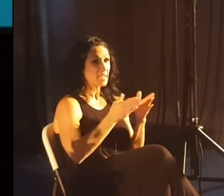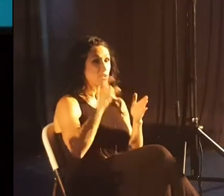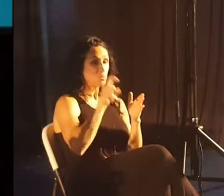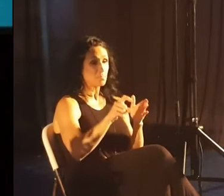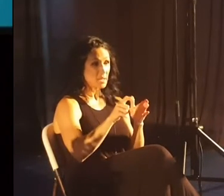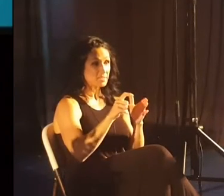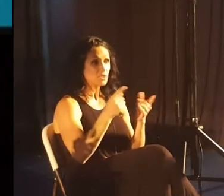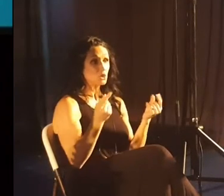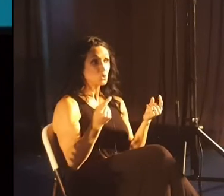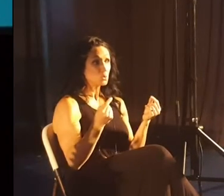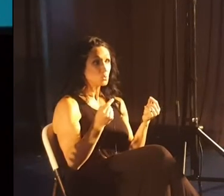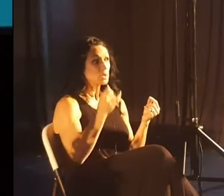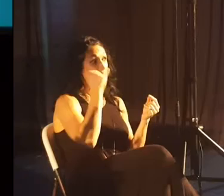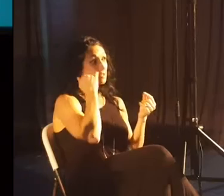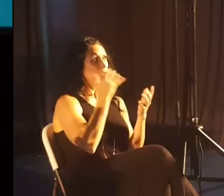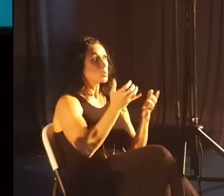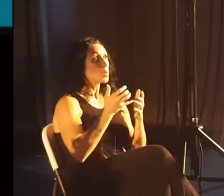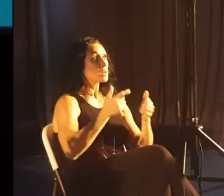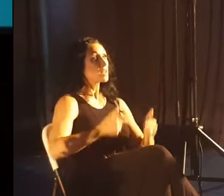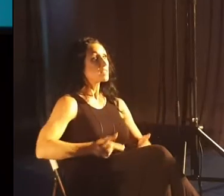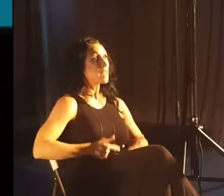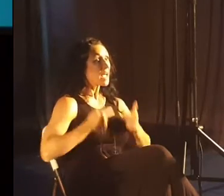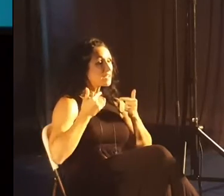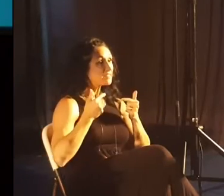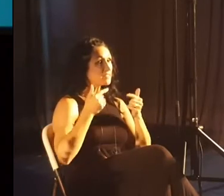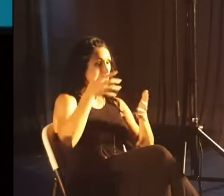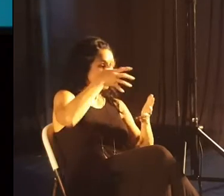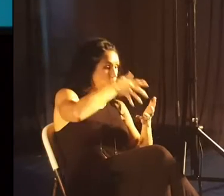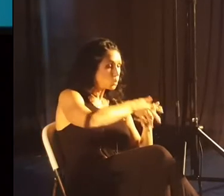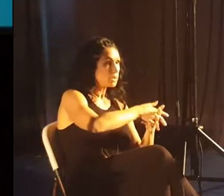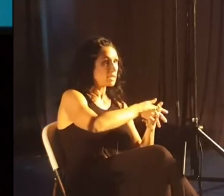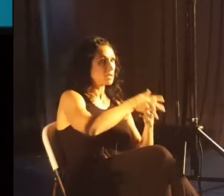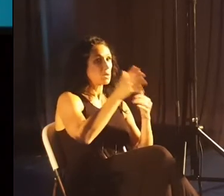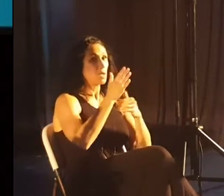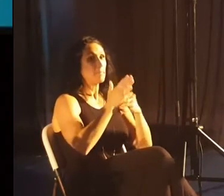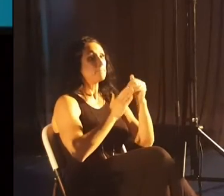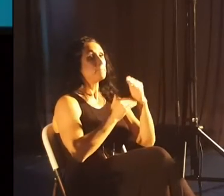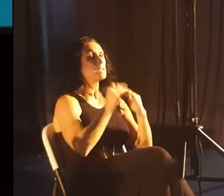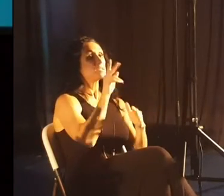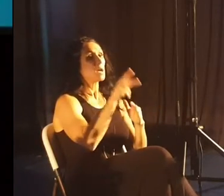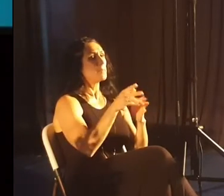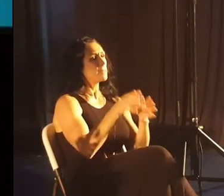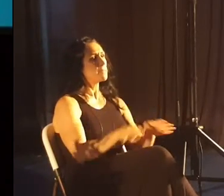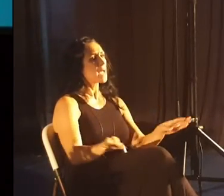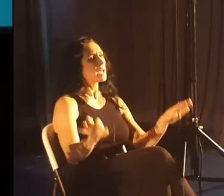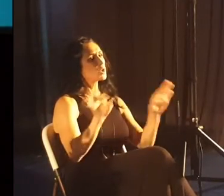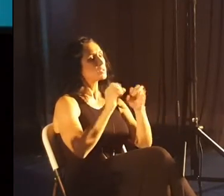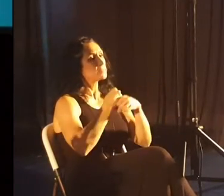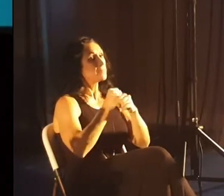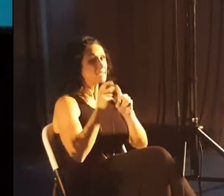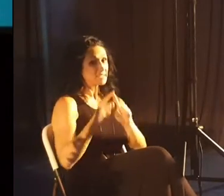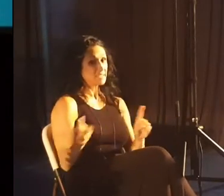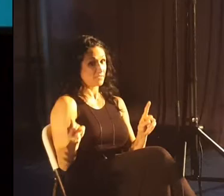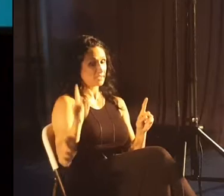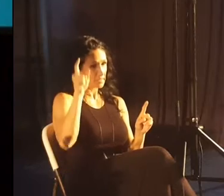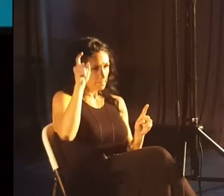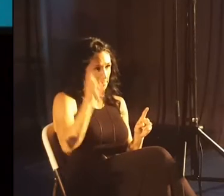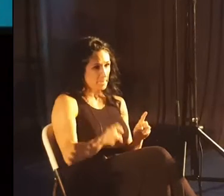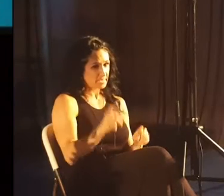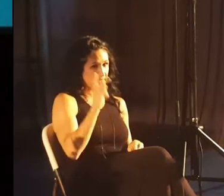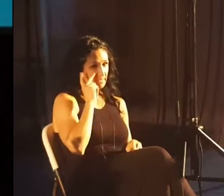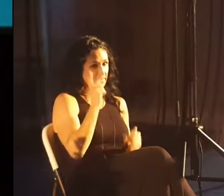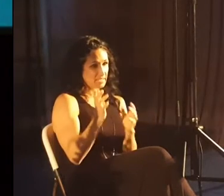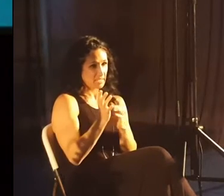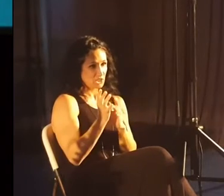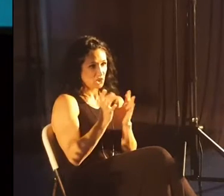in life, if you want to have a life that's rooted, if you want to have a life that's built up, that matters, that makes a difference, you must see